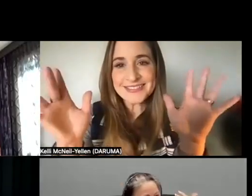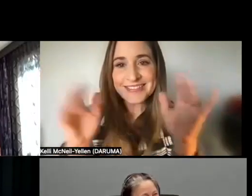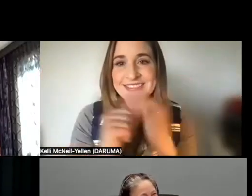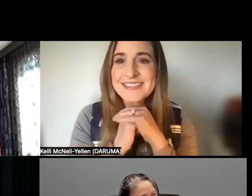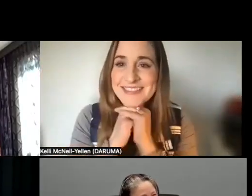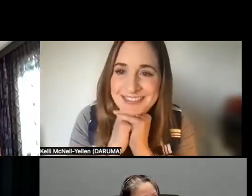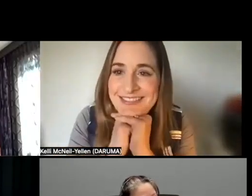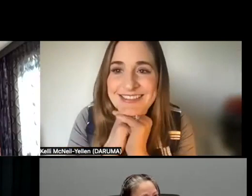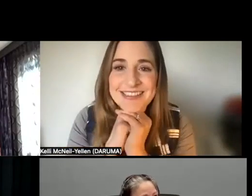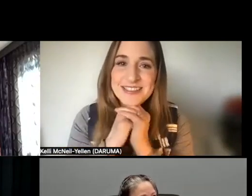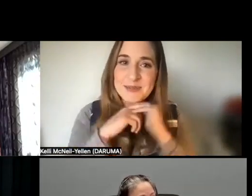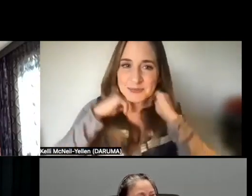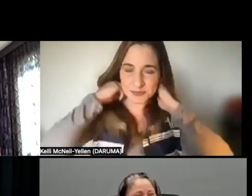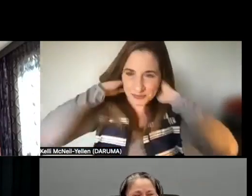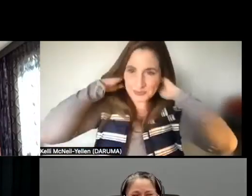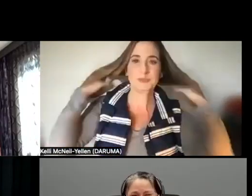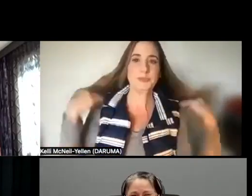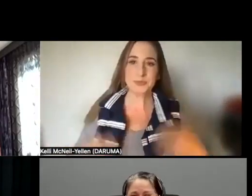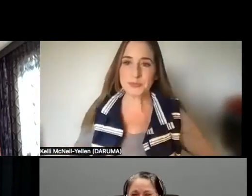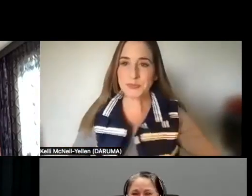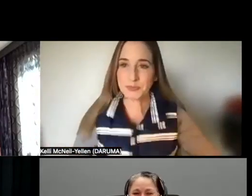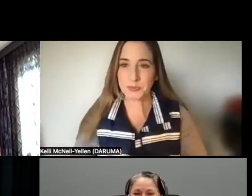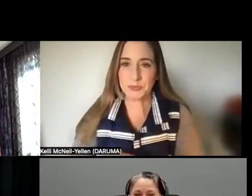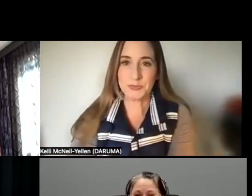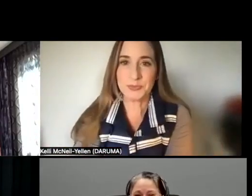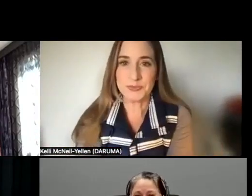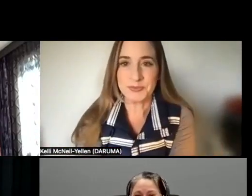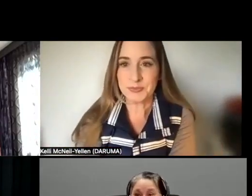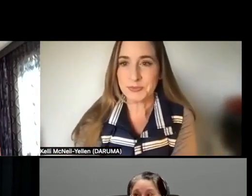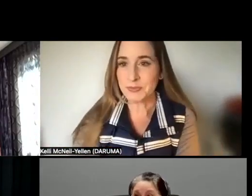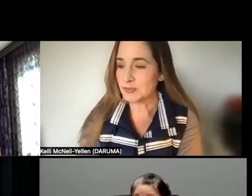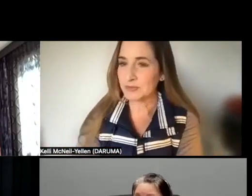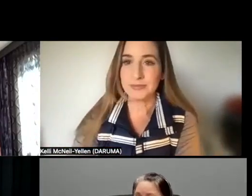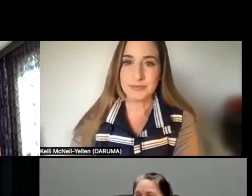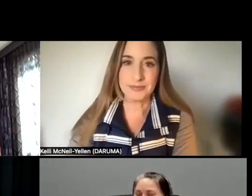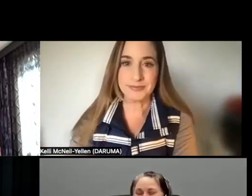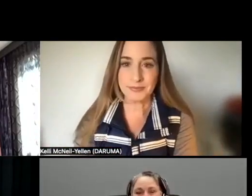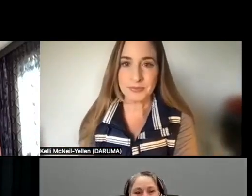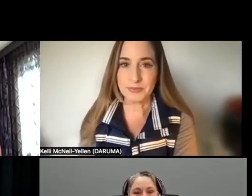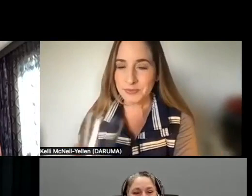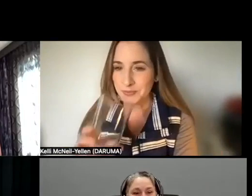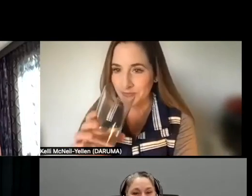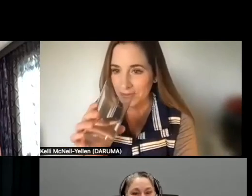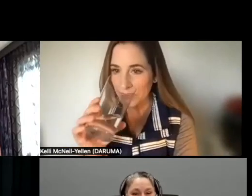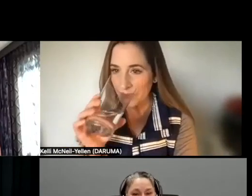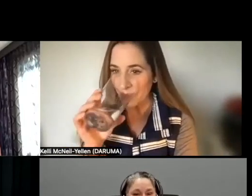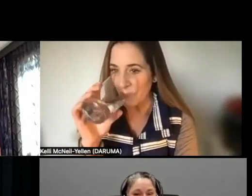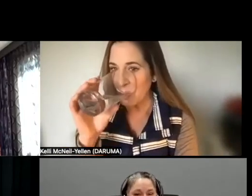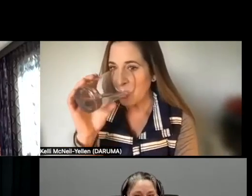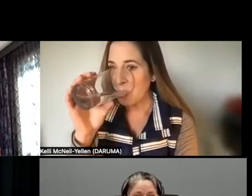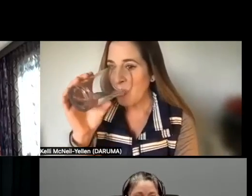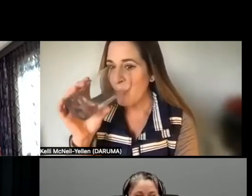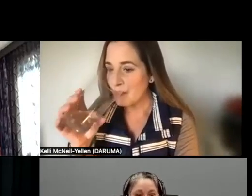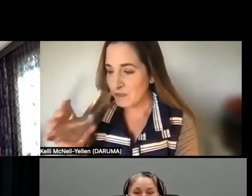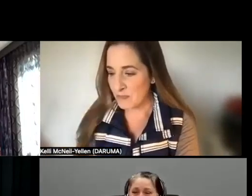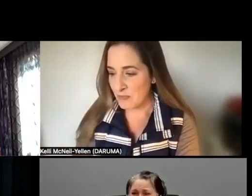us. Yeah. you. First off. Yeah. Can I just say, uh, kudos to Alex because most